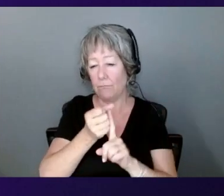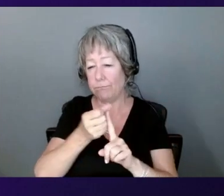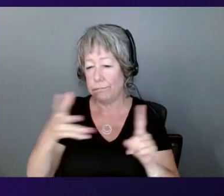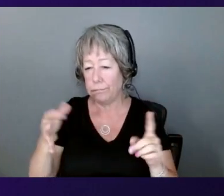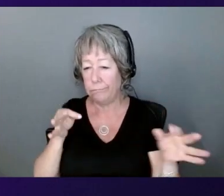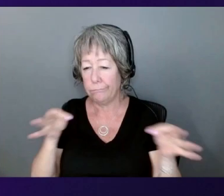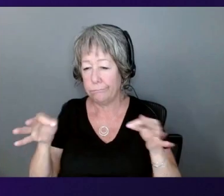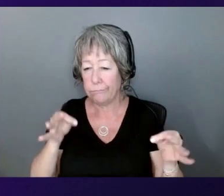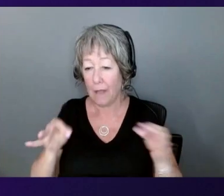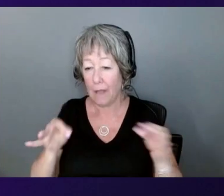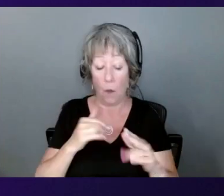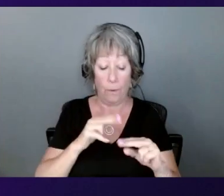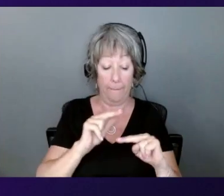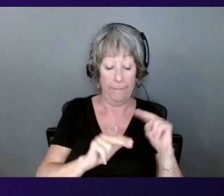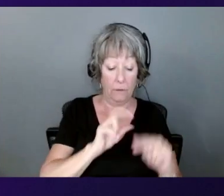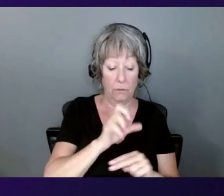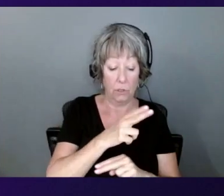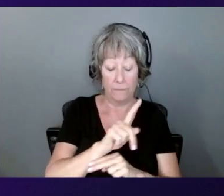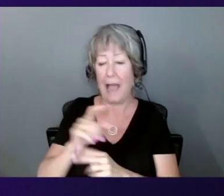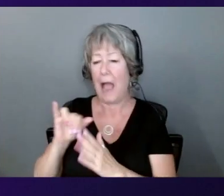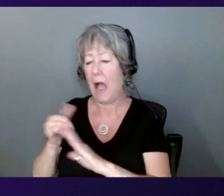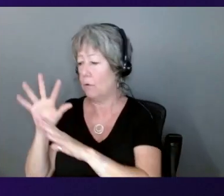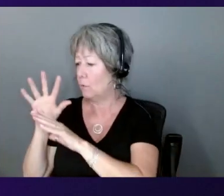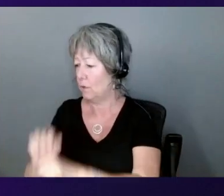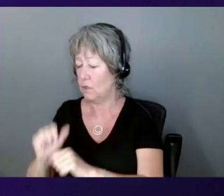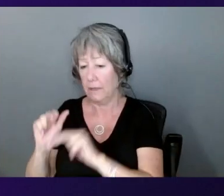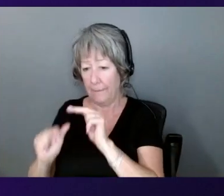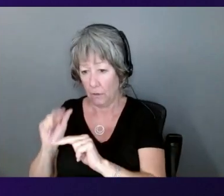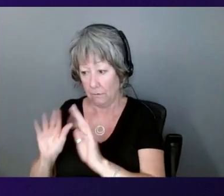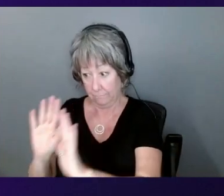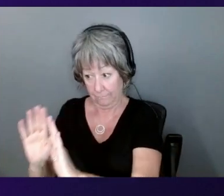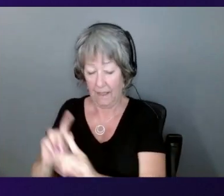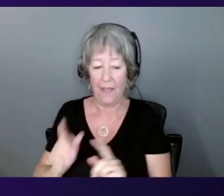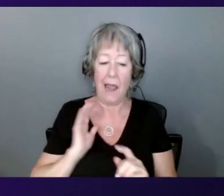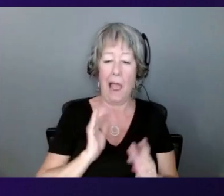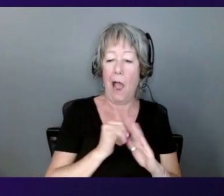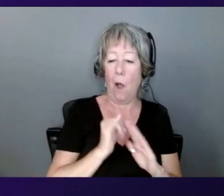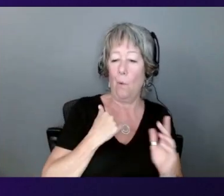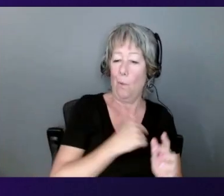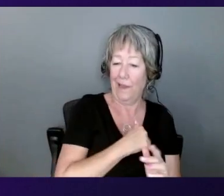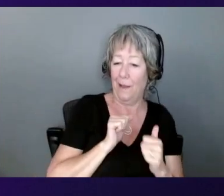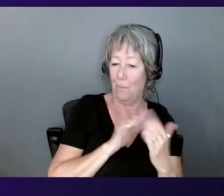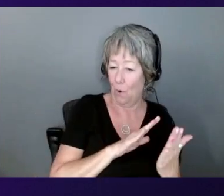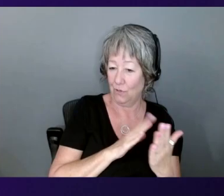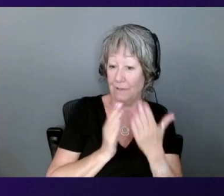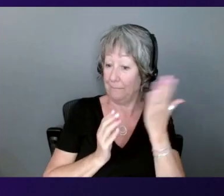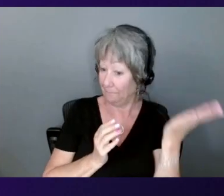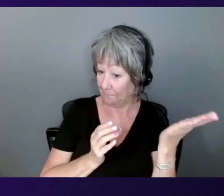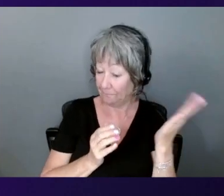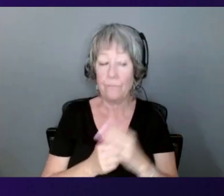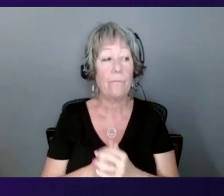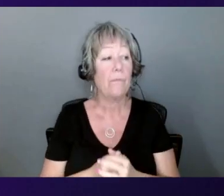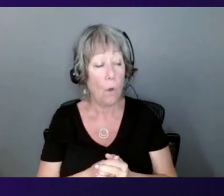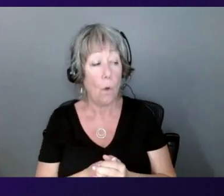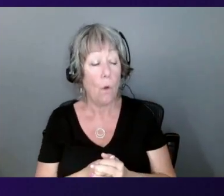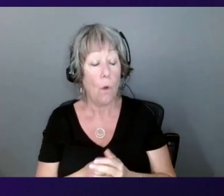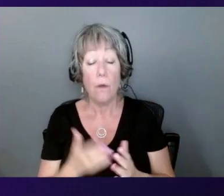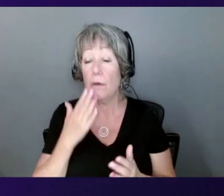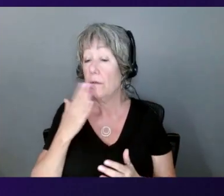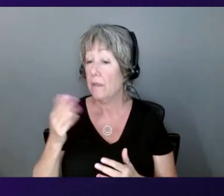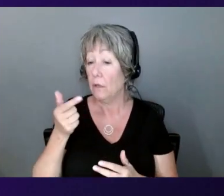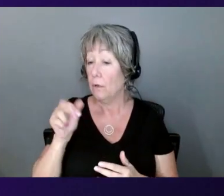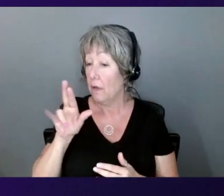versus how they're traditionally built by other companies? Thanks, Gary. So let me tell you how we